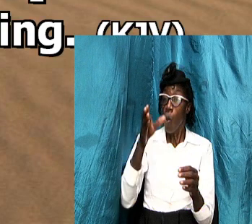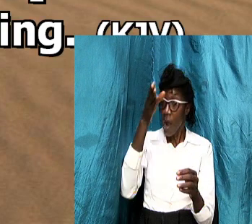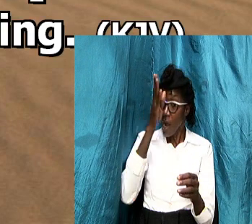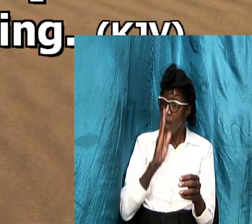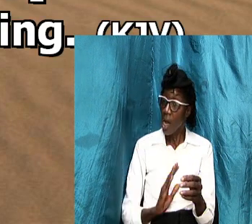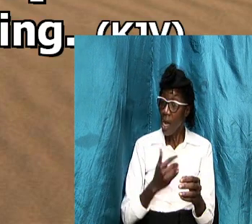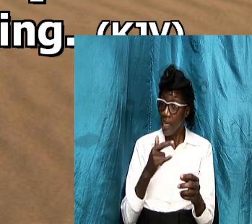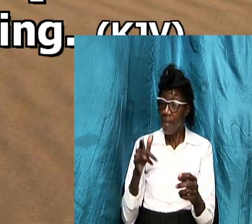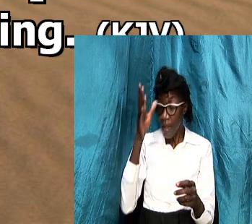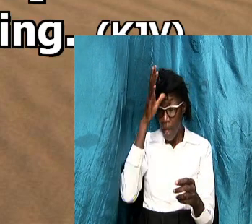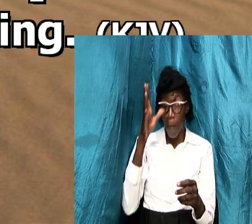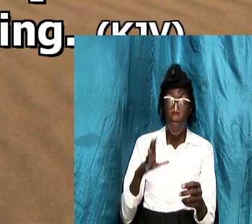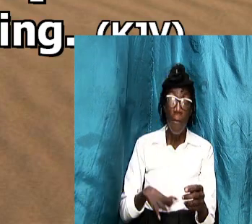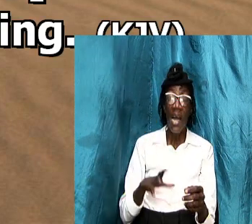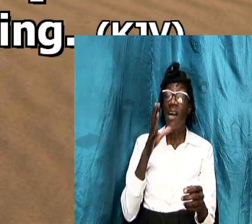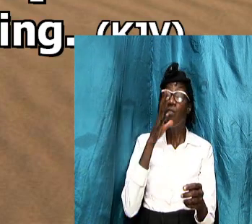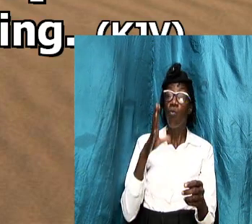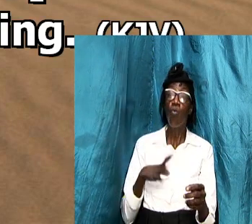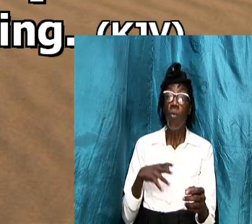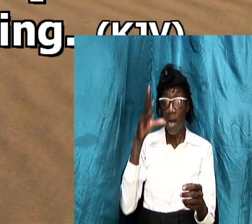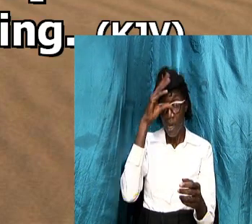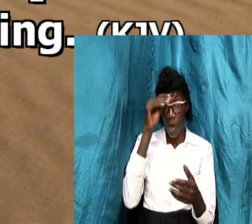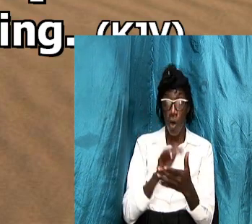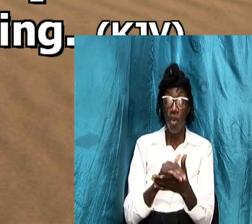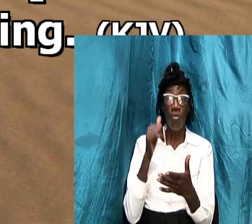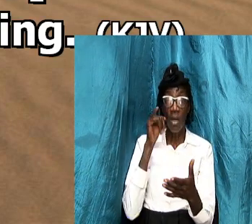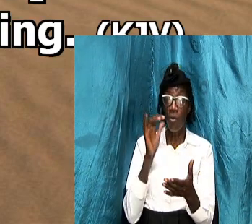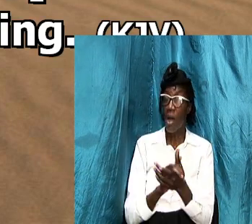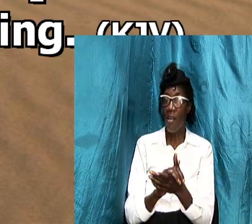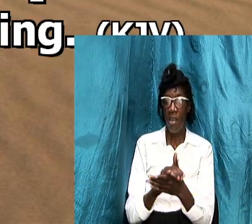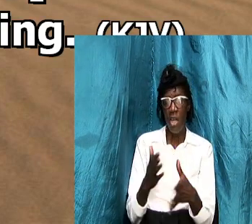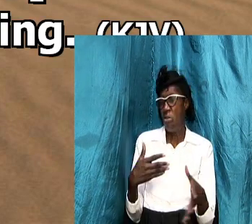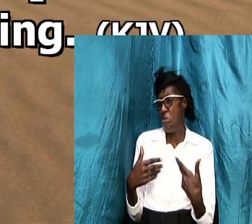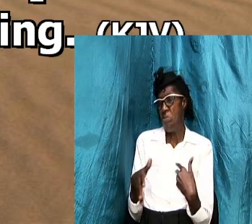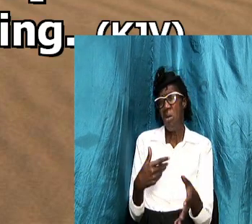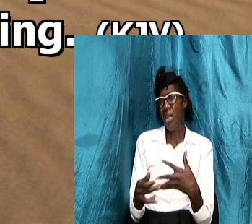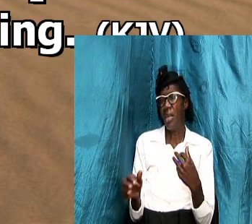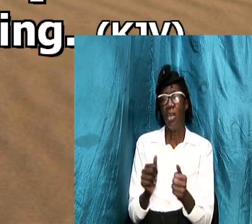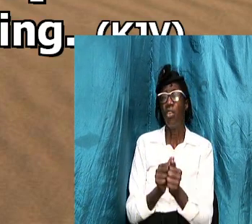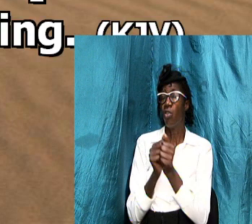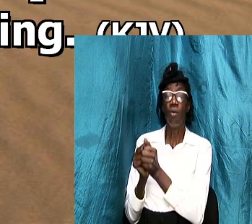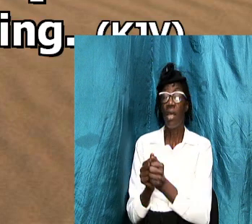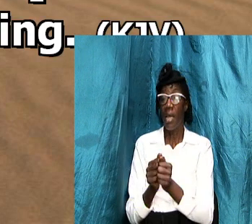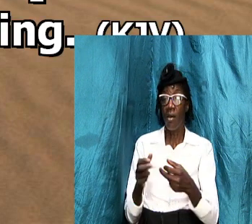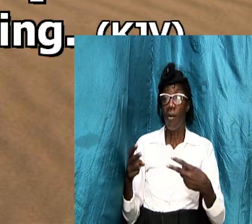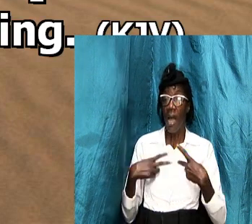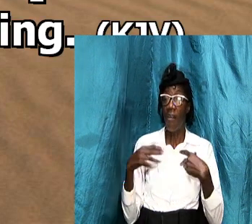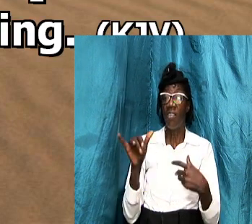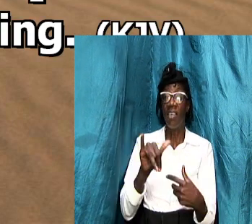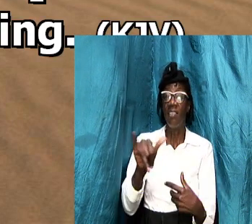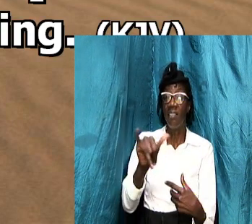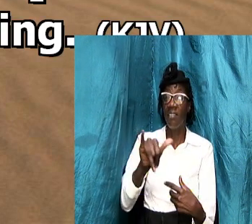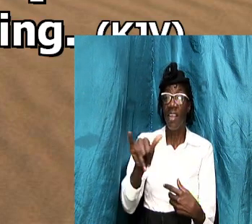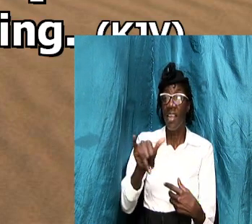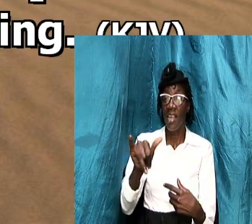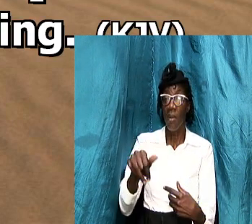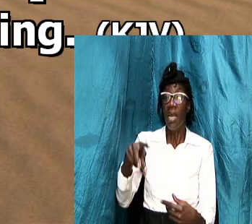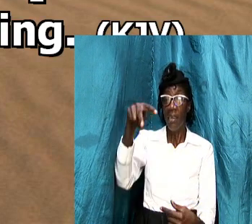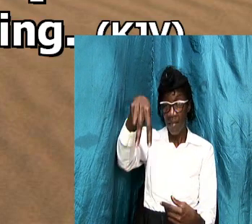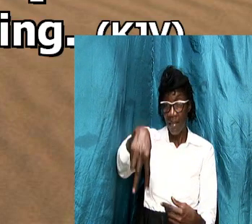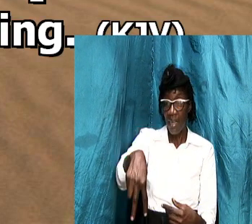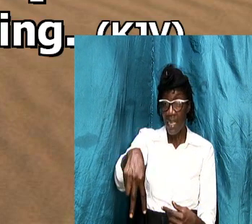woman husband or wife doesn't matter together we have the same standing